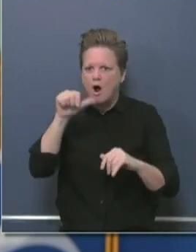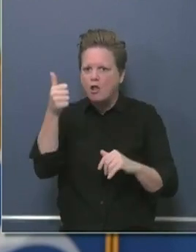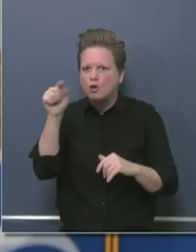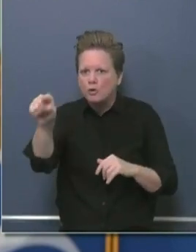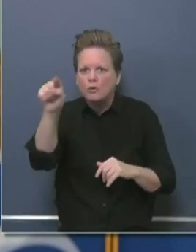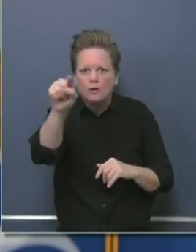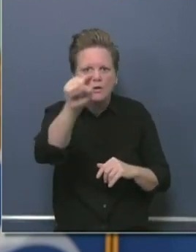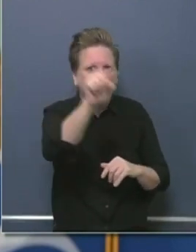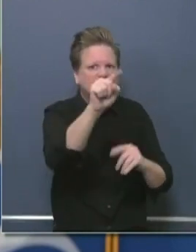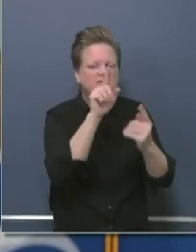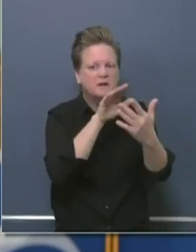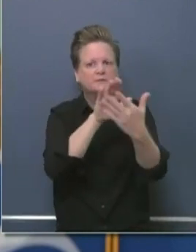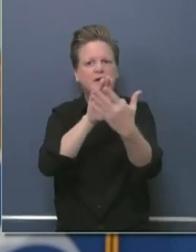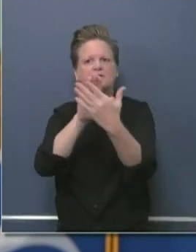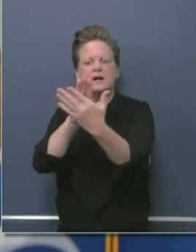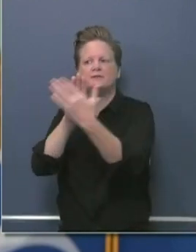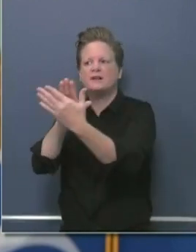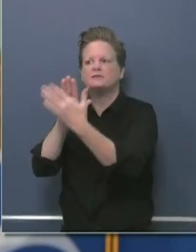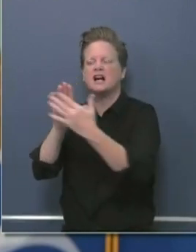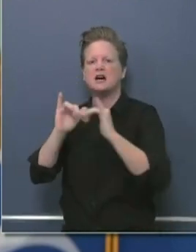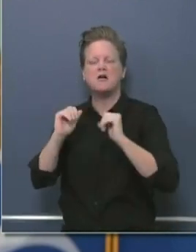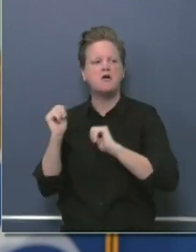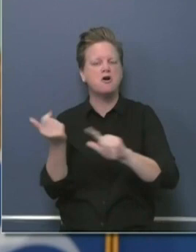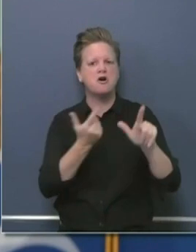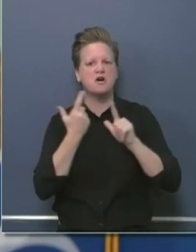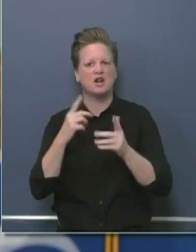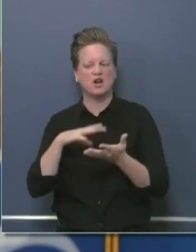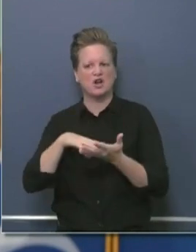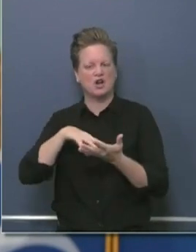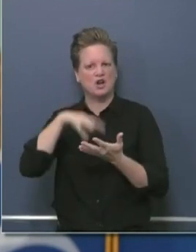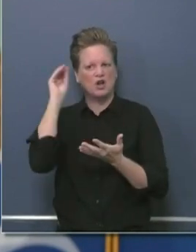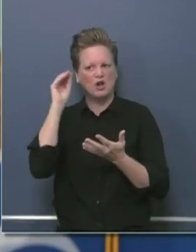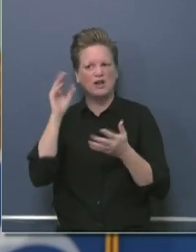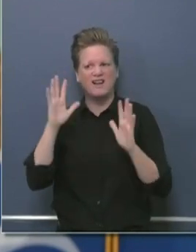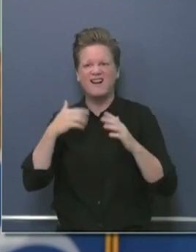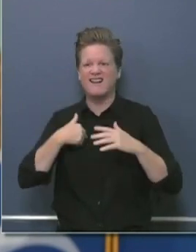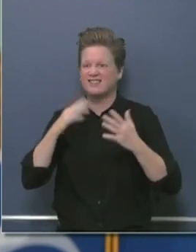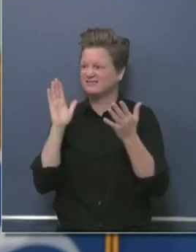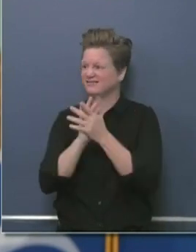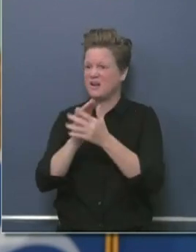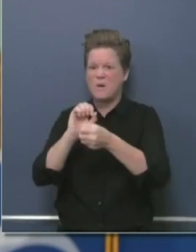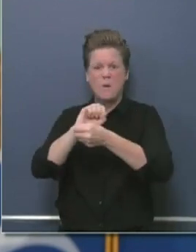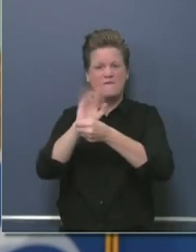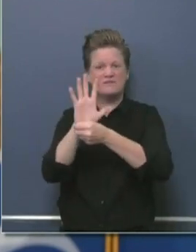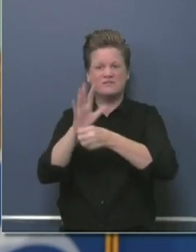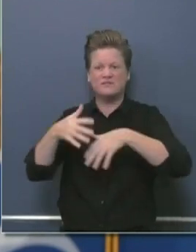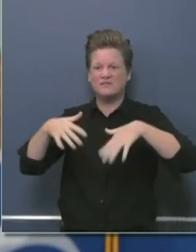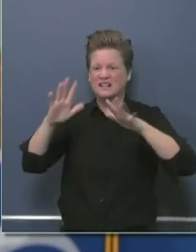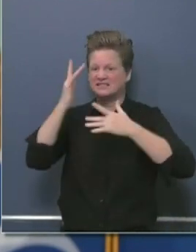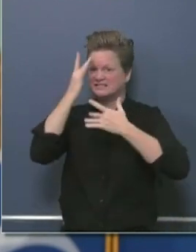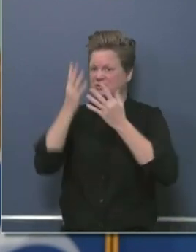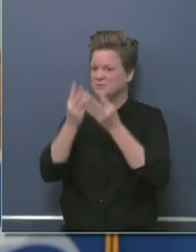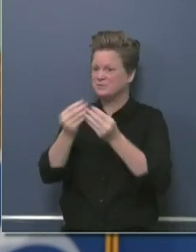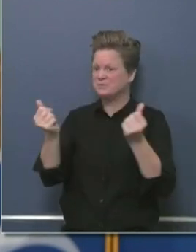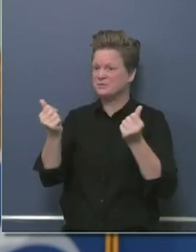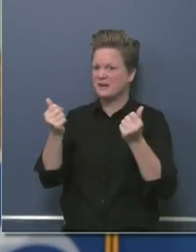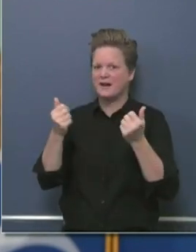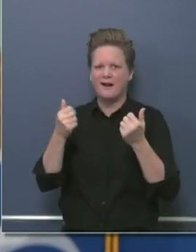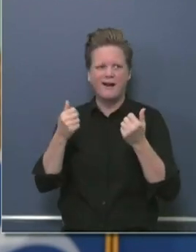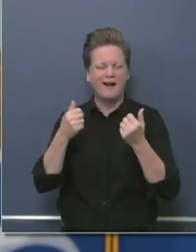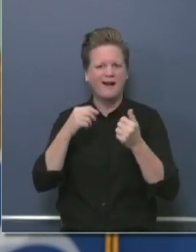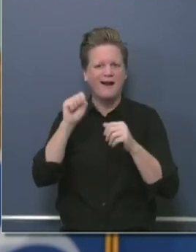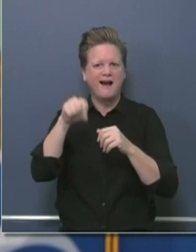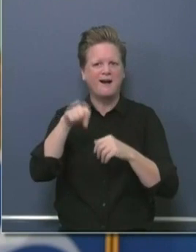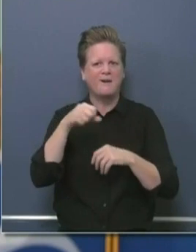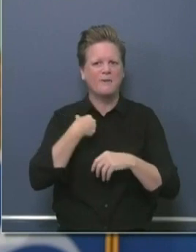All this will be part of our after action report all across this country, where we all are in a position I've learned a lot